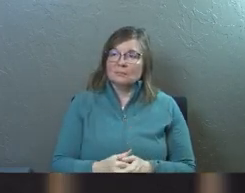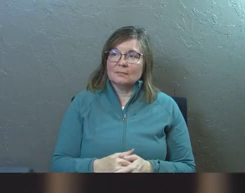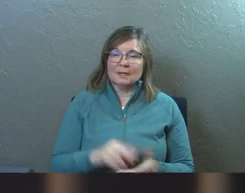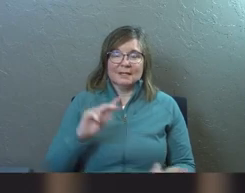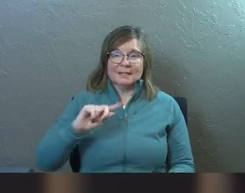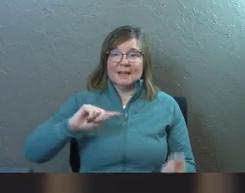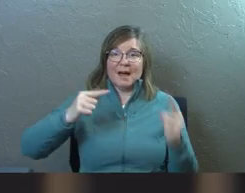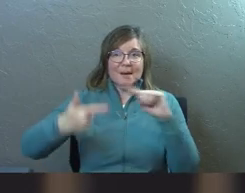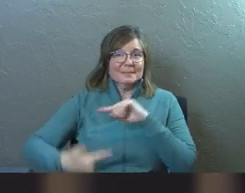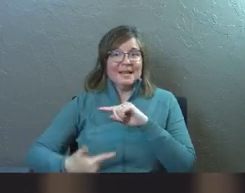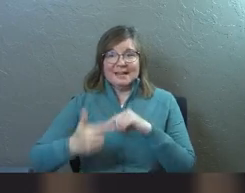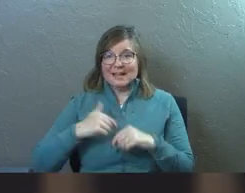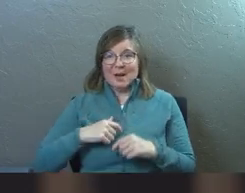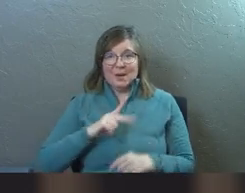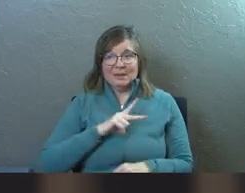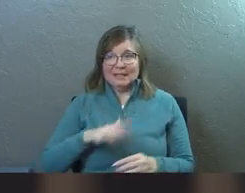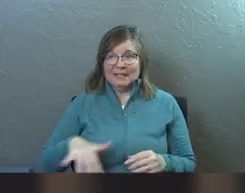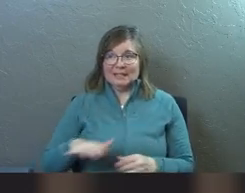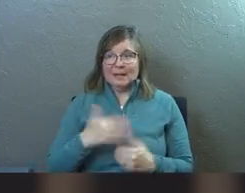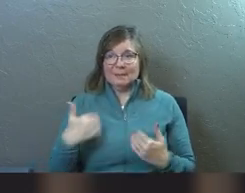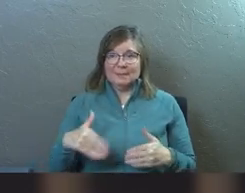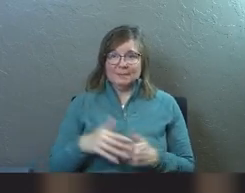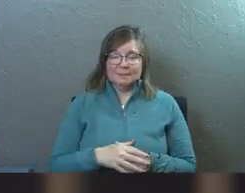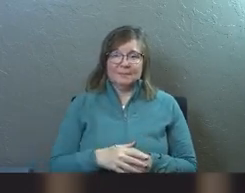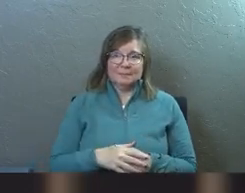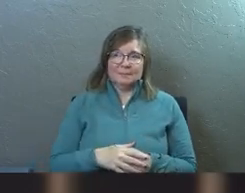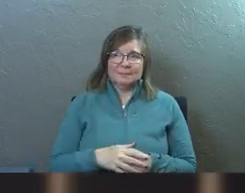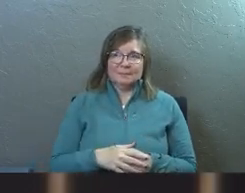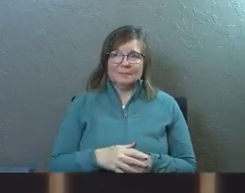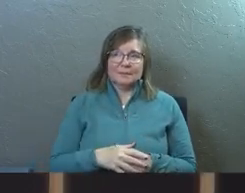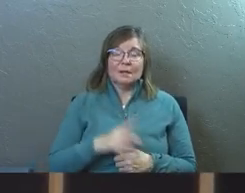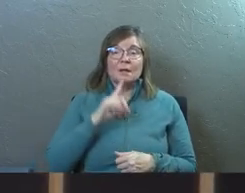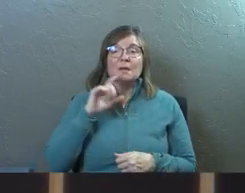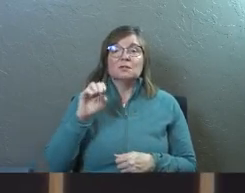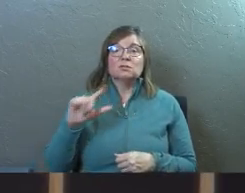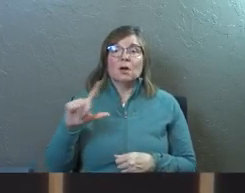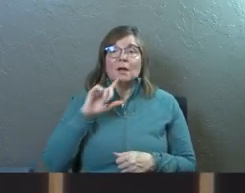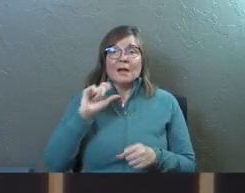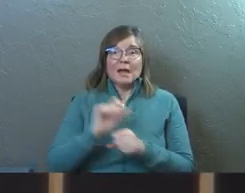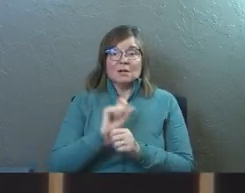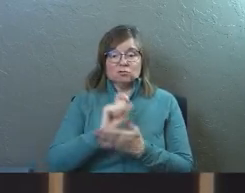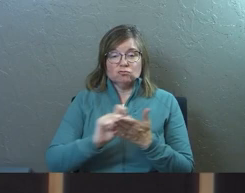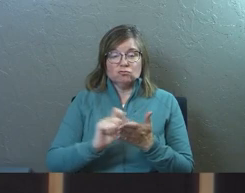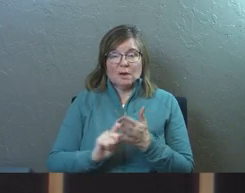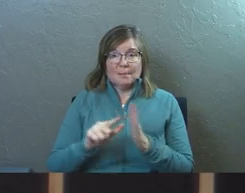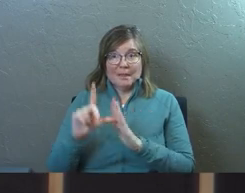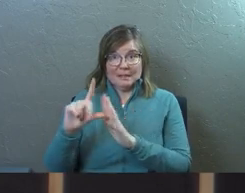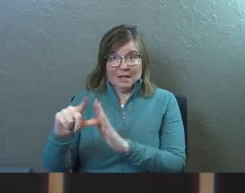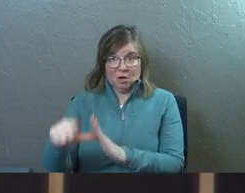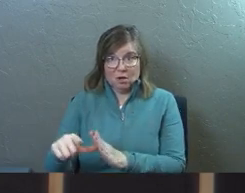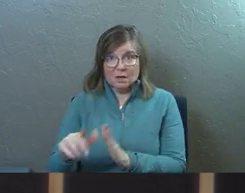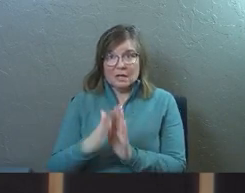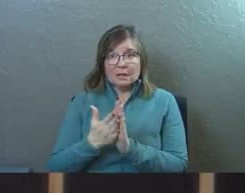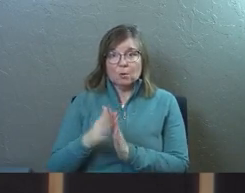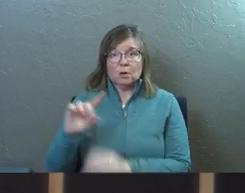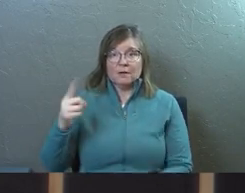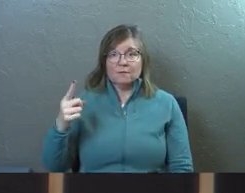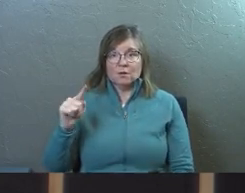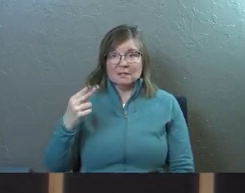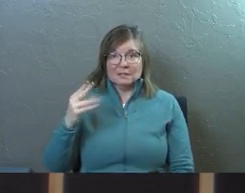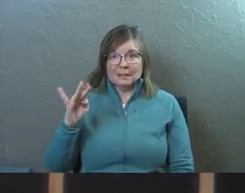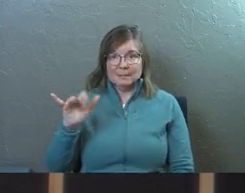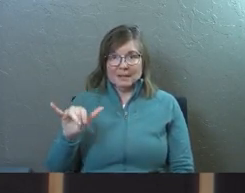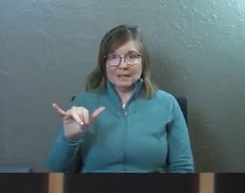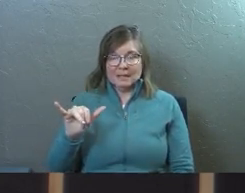Upside-down kingdom. Gosh. Saul actually writes about this later on in the book of 1 Timothy.